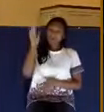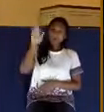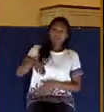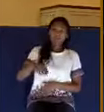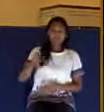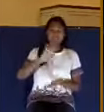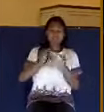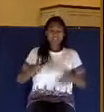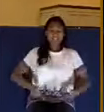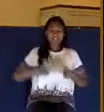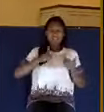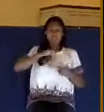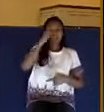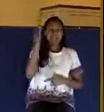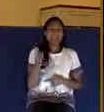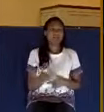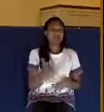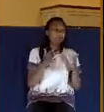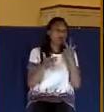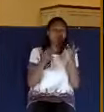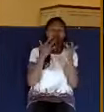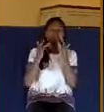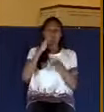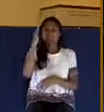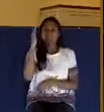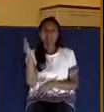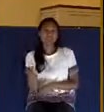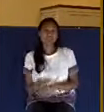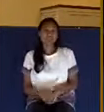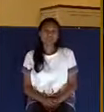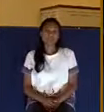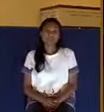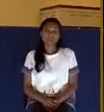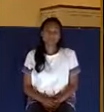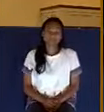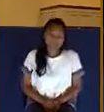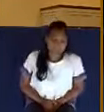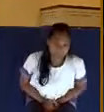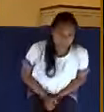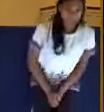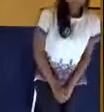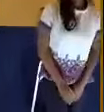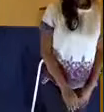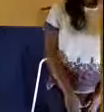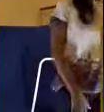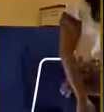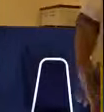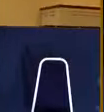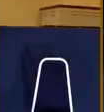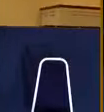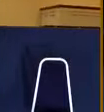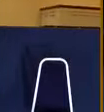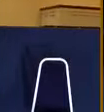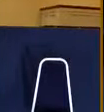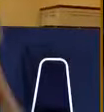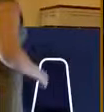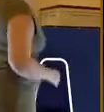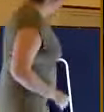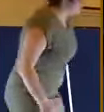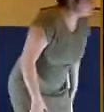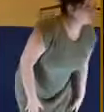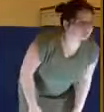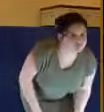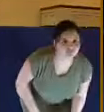demonstrated partiality. He showed no favoritism. The Bible says in Romans 2.11, God is no